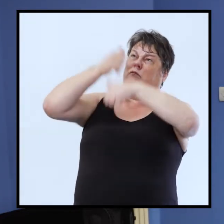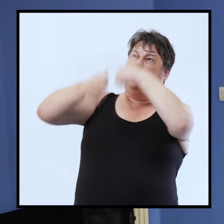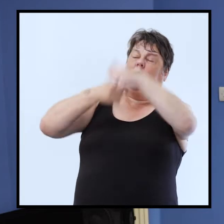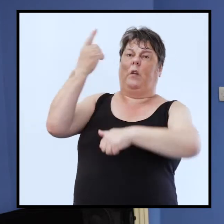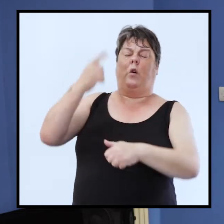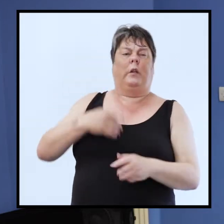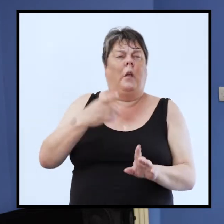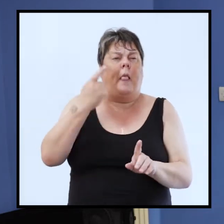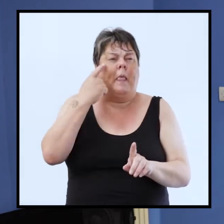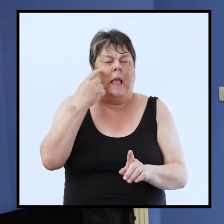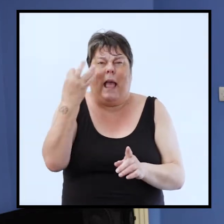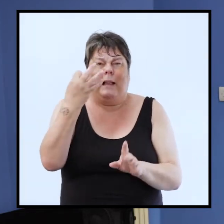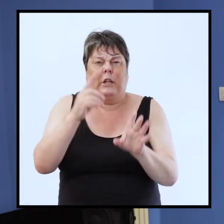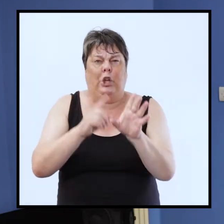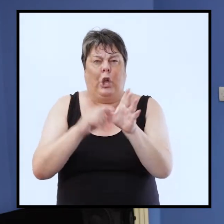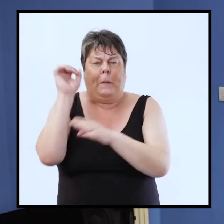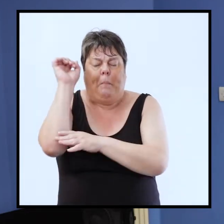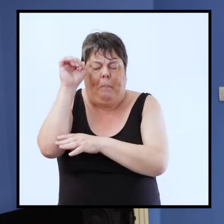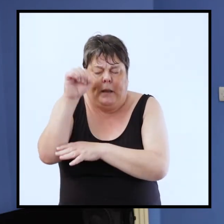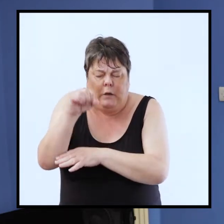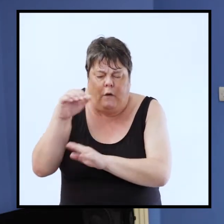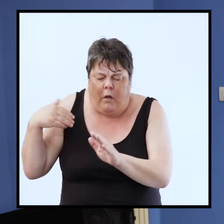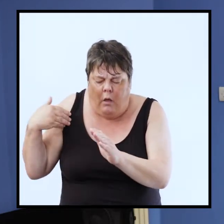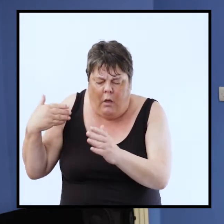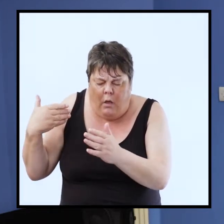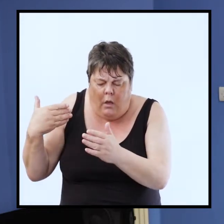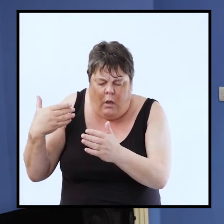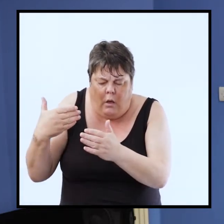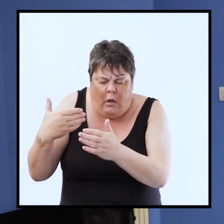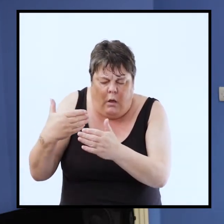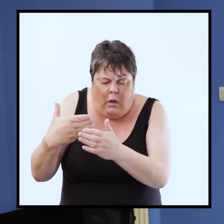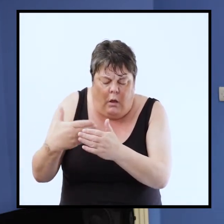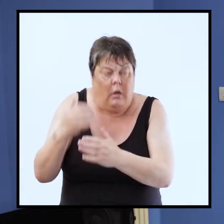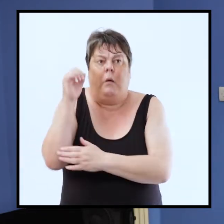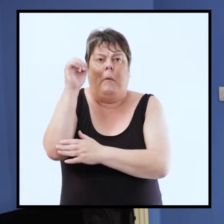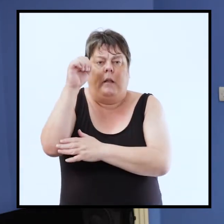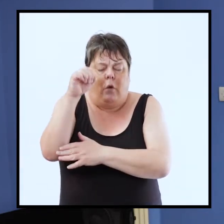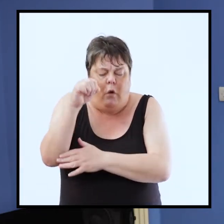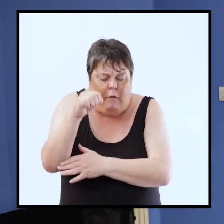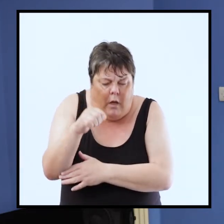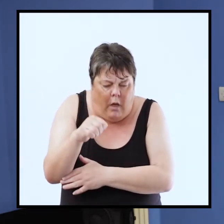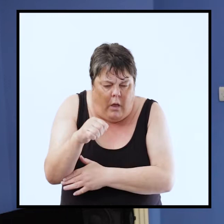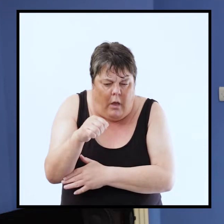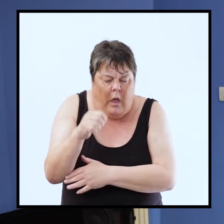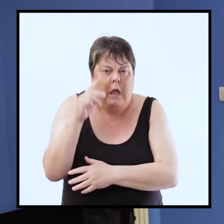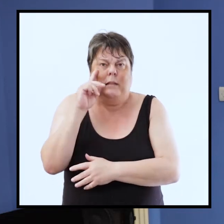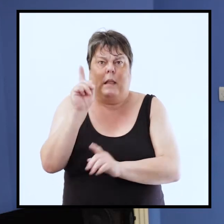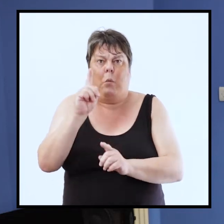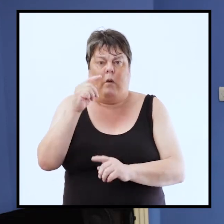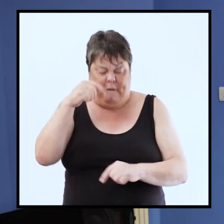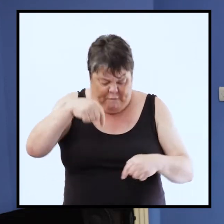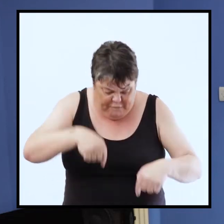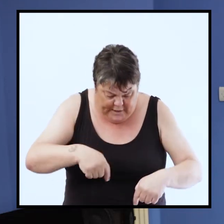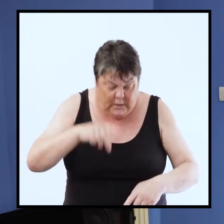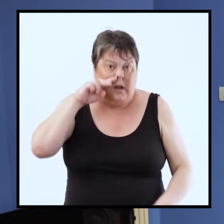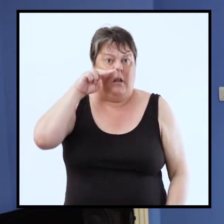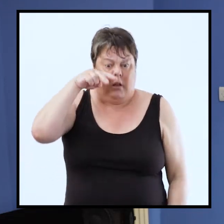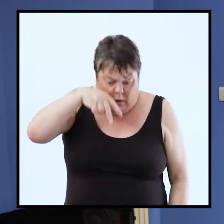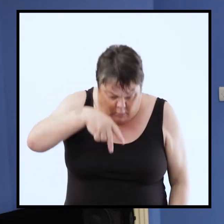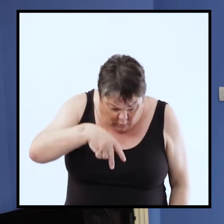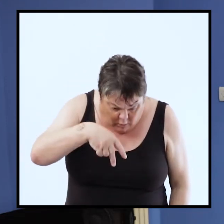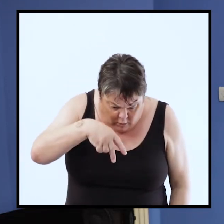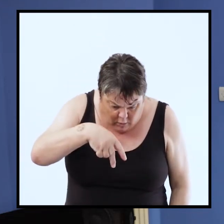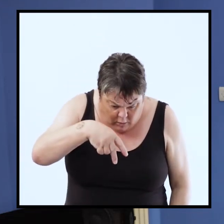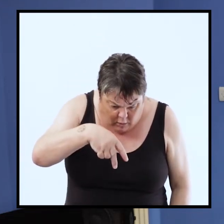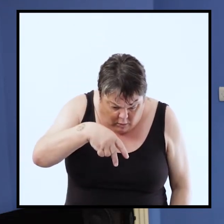one's been like this 18 years maybe it's been a gradual thing but certainly for the past few years she hasn't seen anything what has she seen people's feet you know what what do you see